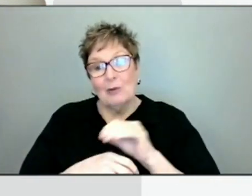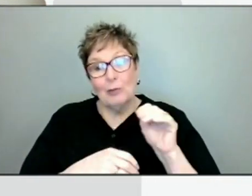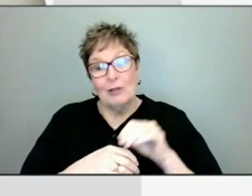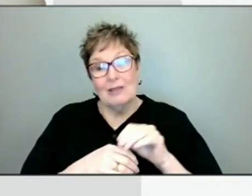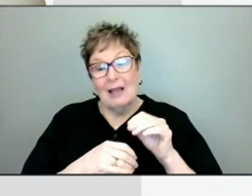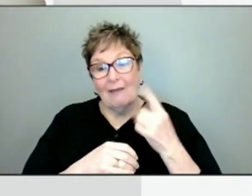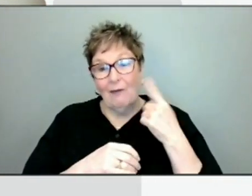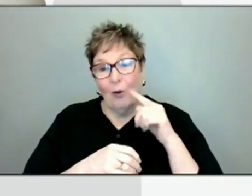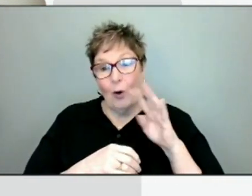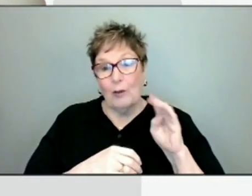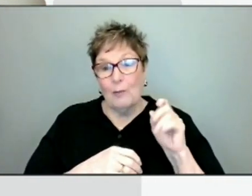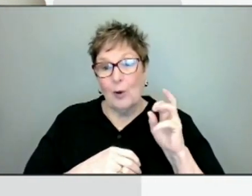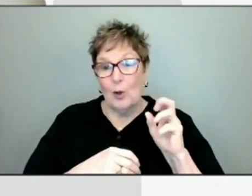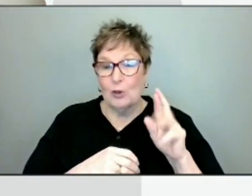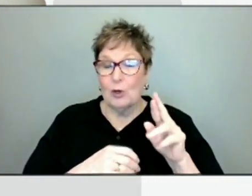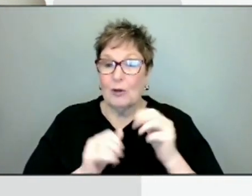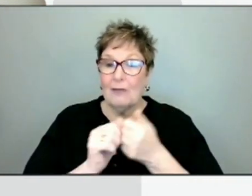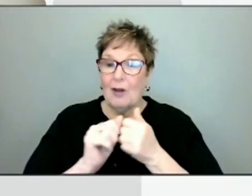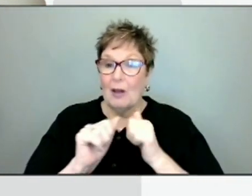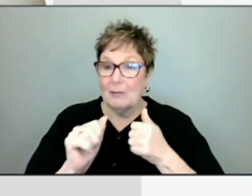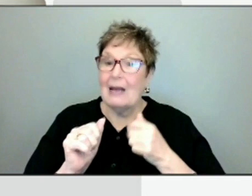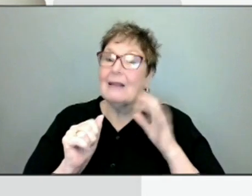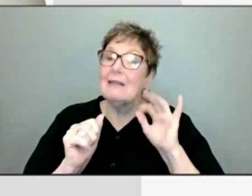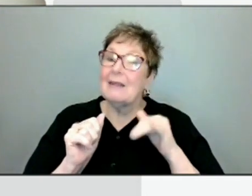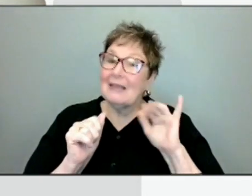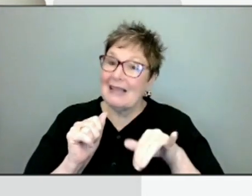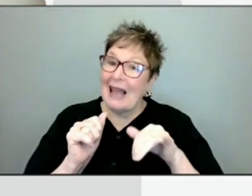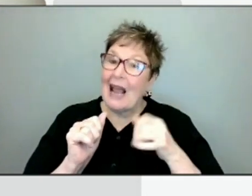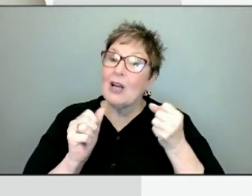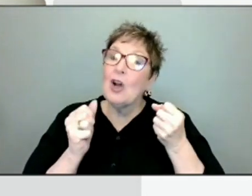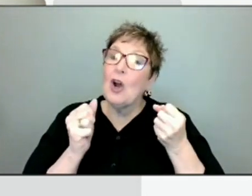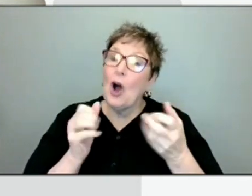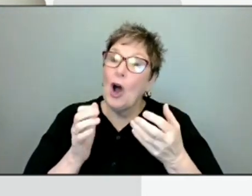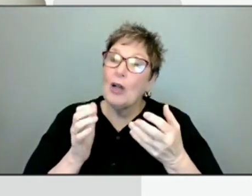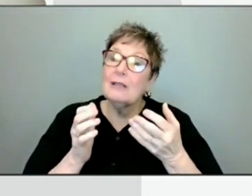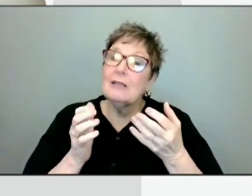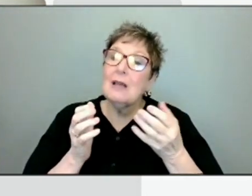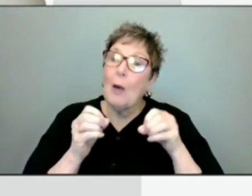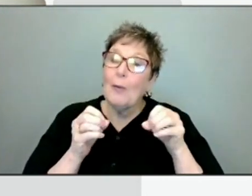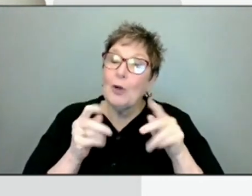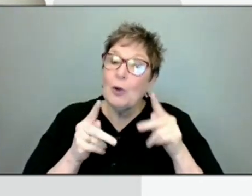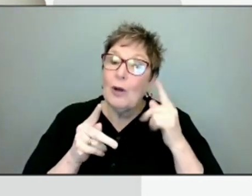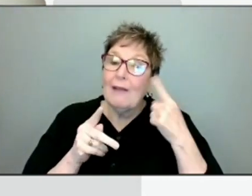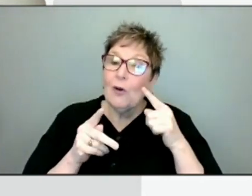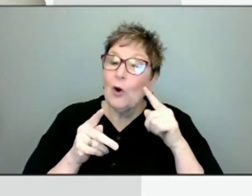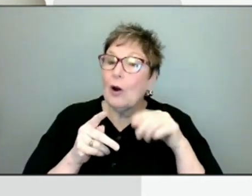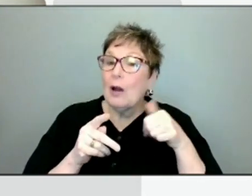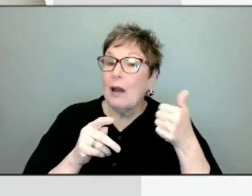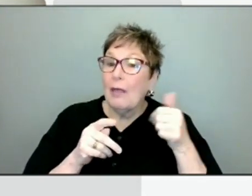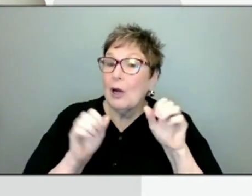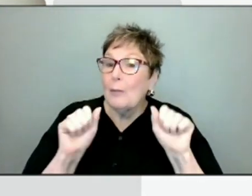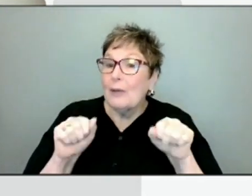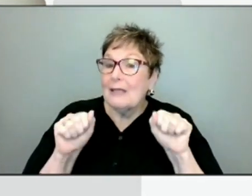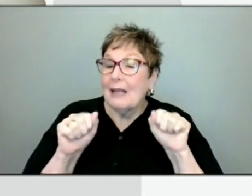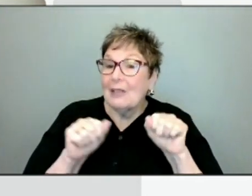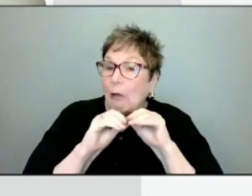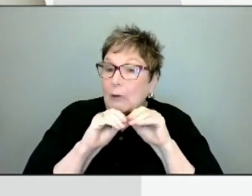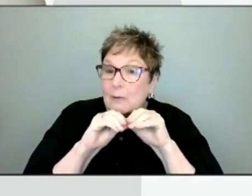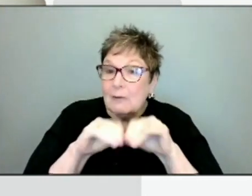lags in some way, does that create the opportunity for another potential widespread